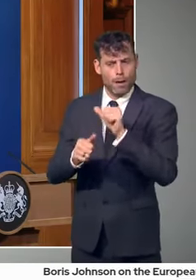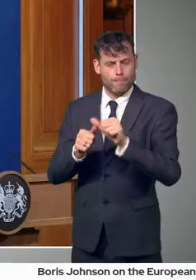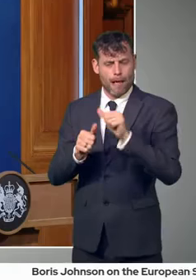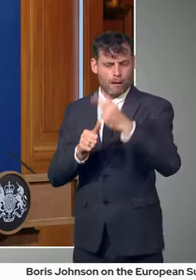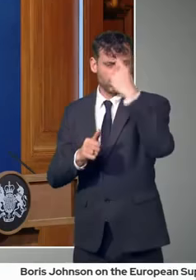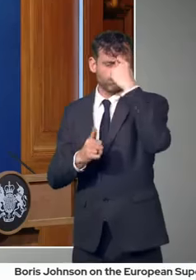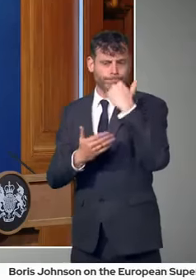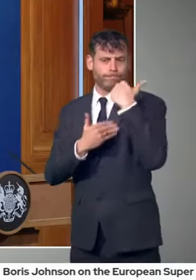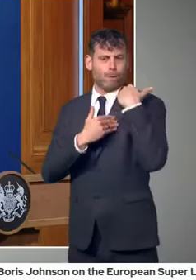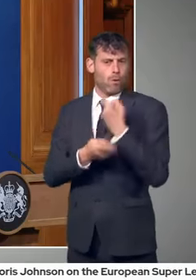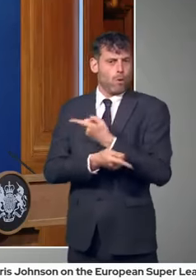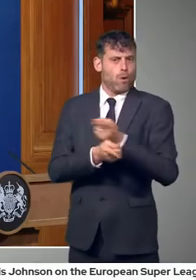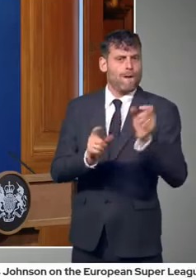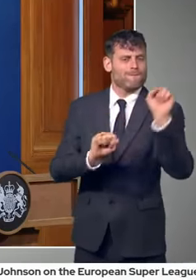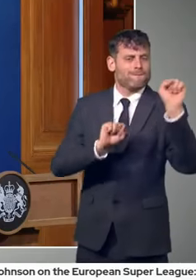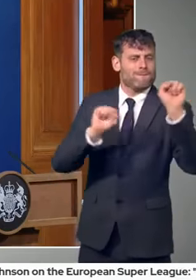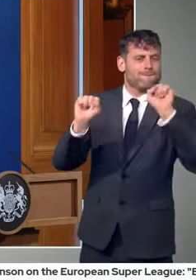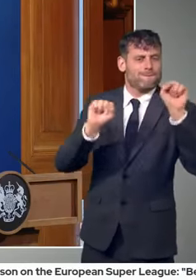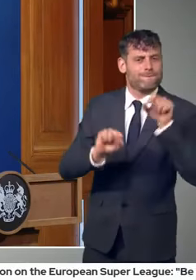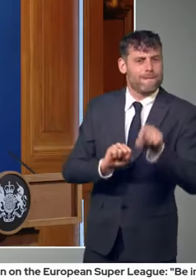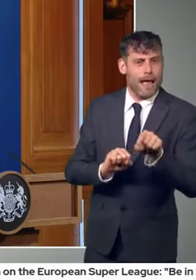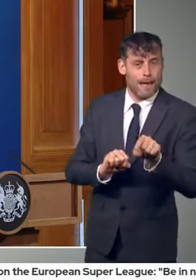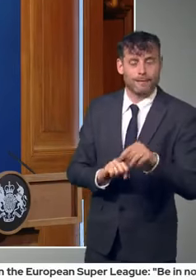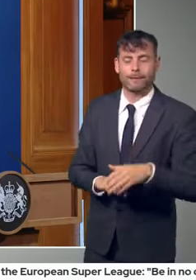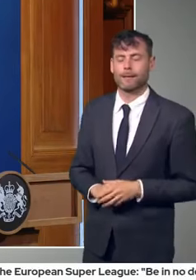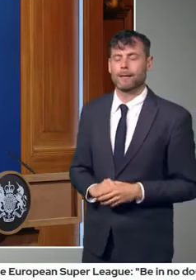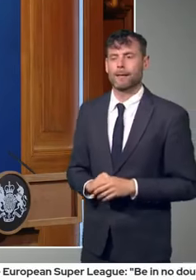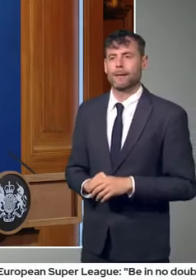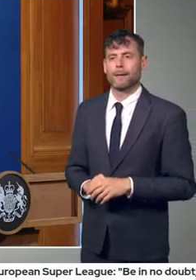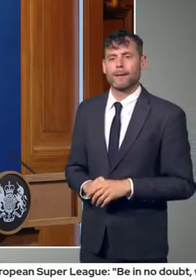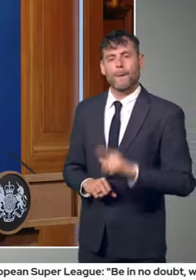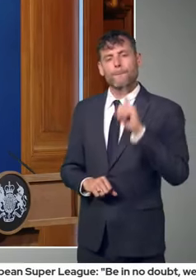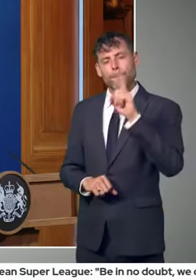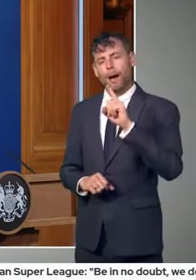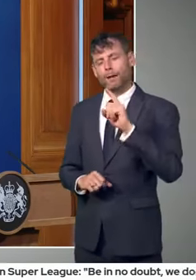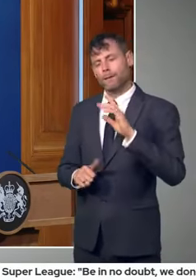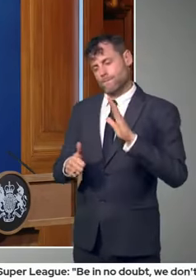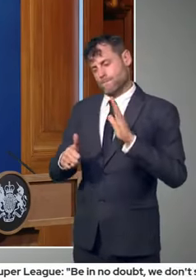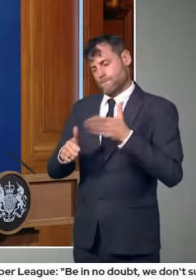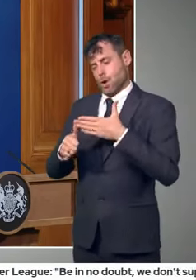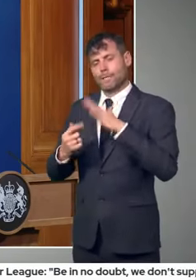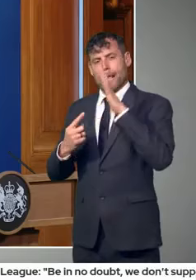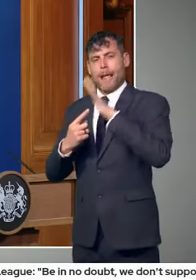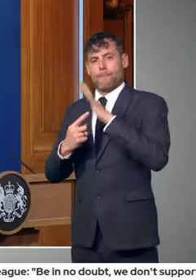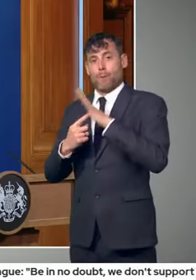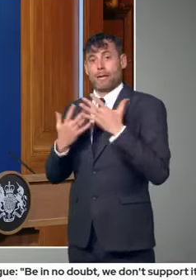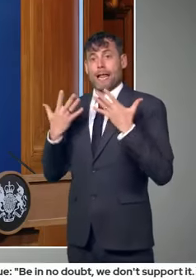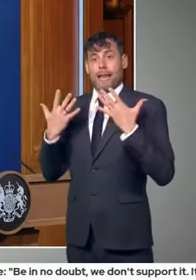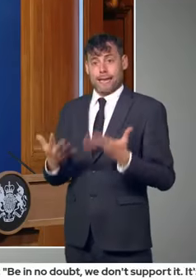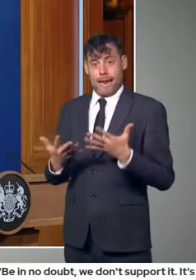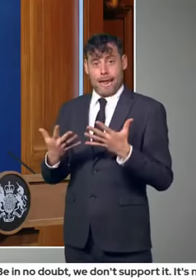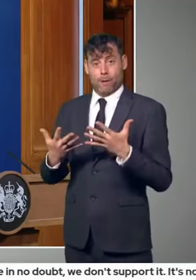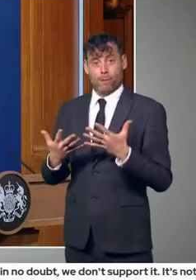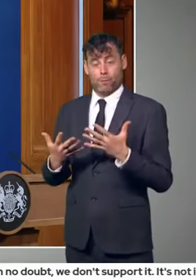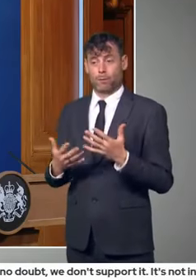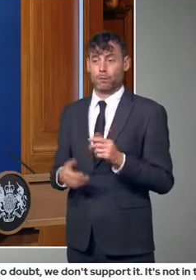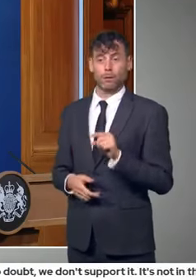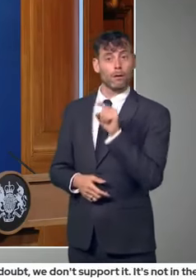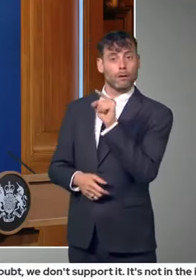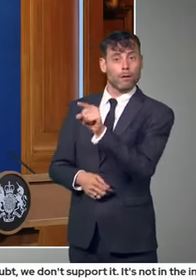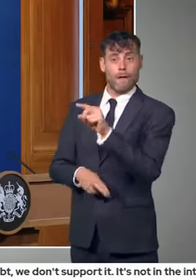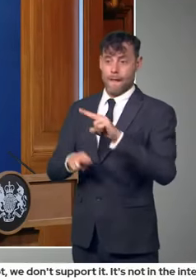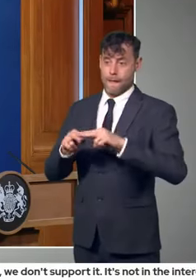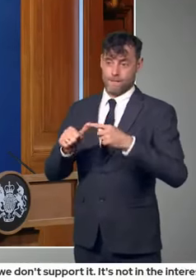But I think what we want to do, first of all, is, uh, back the FA, back the, uh, the Premier